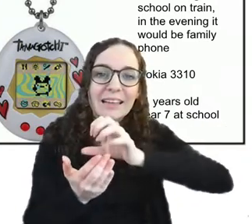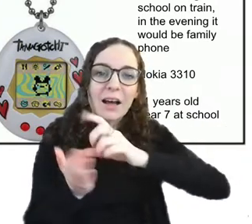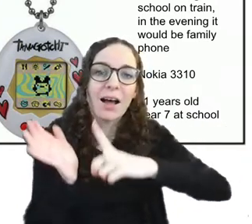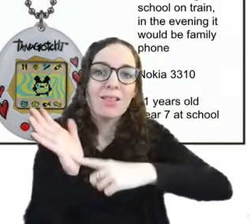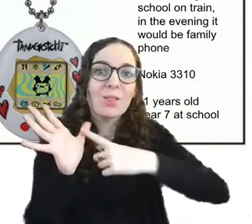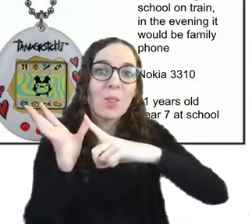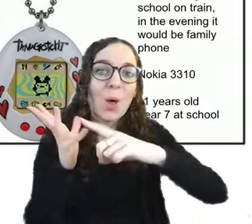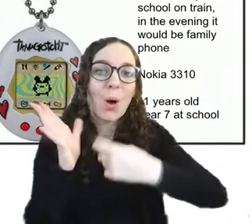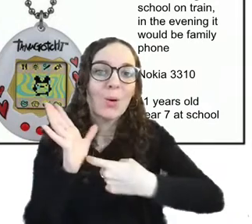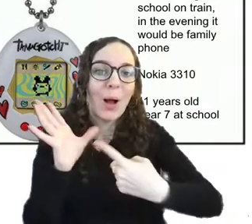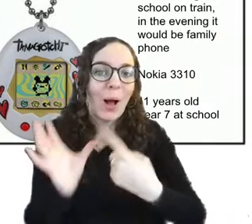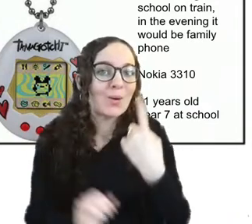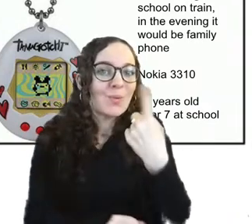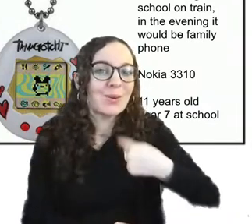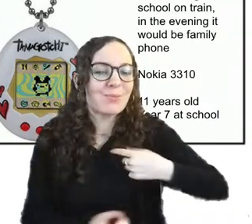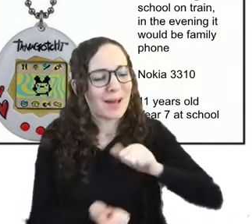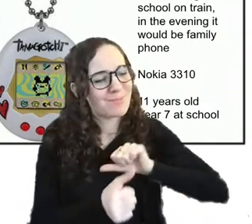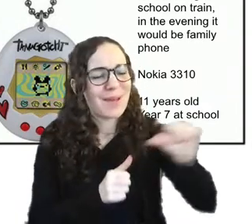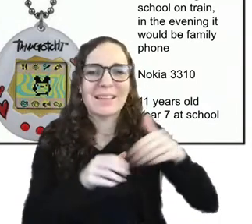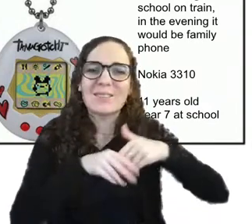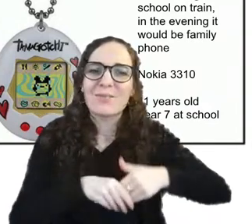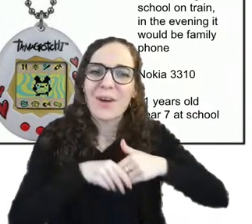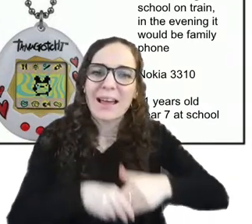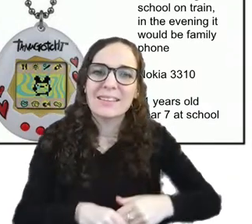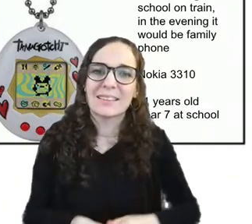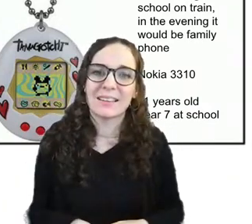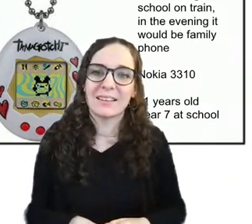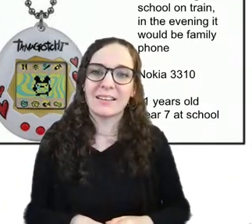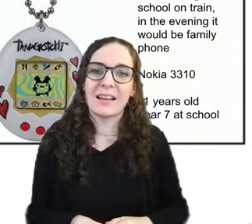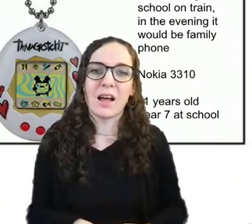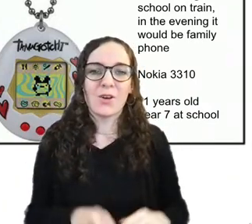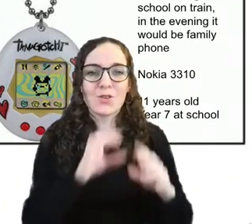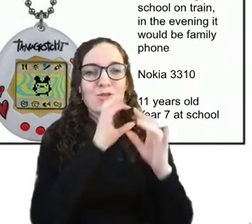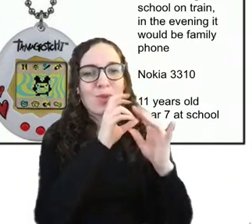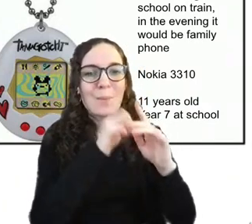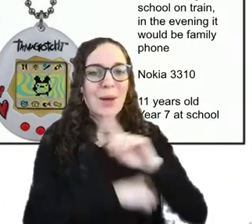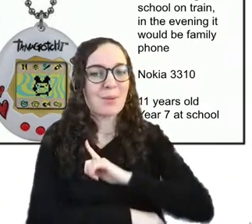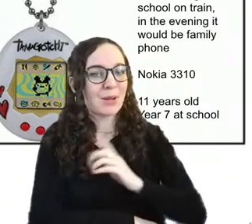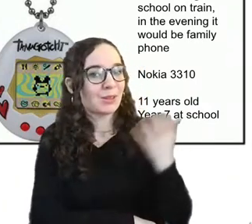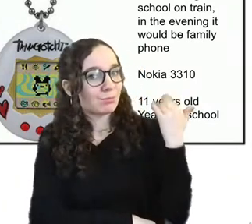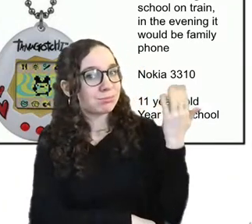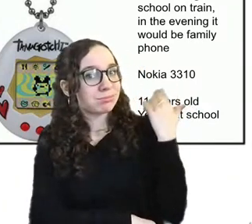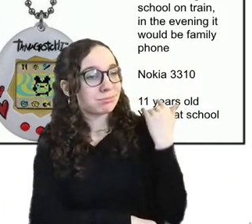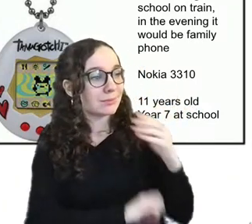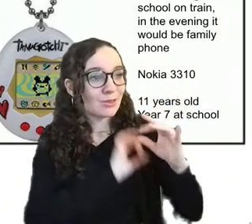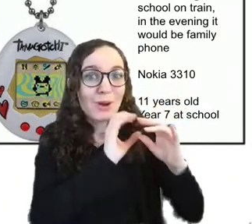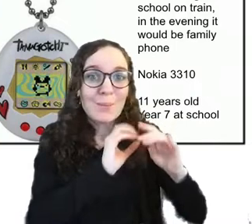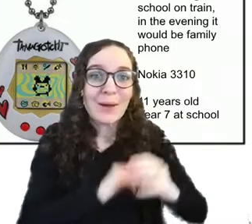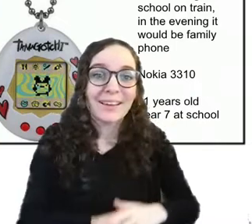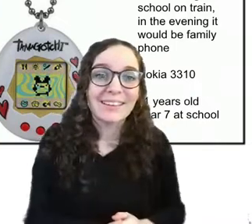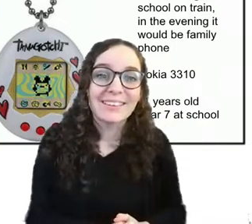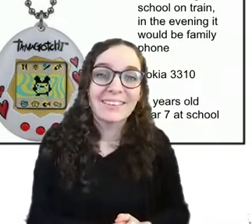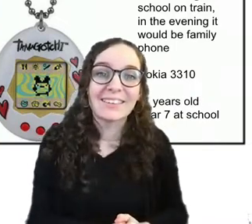um there's a trumpet because i used to play the trumpet um and like this kind of era i had a